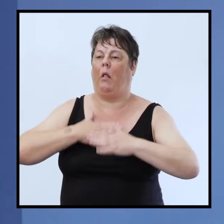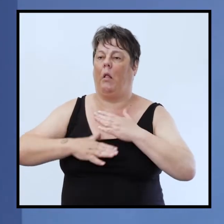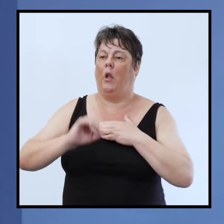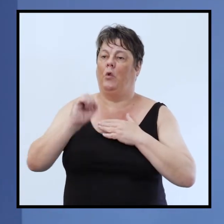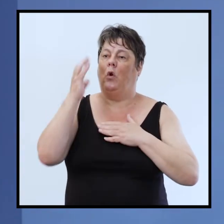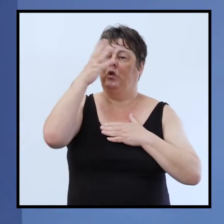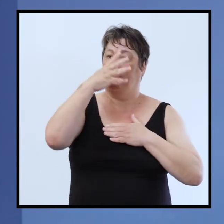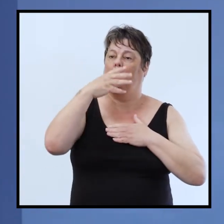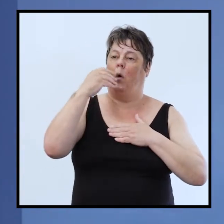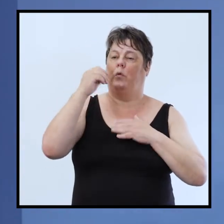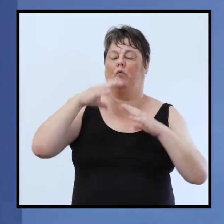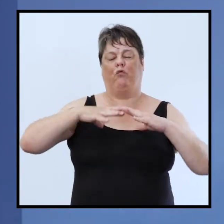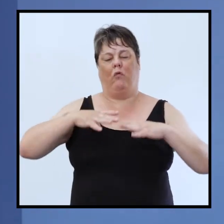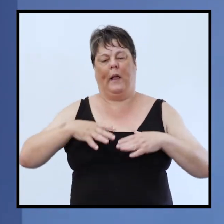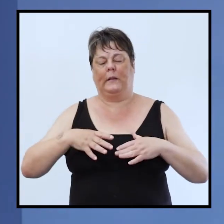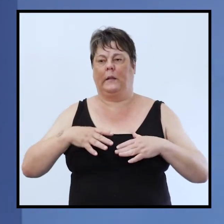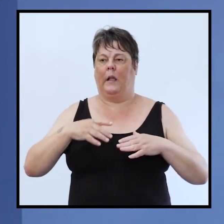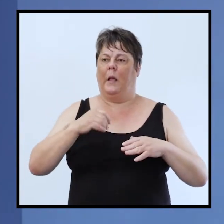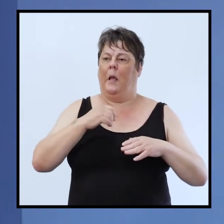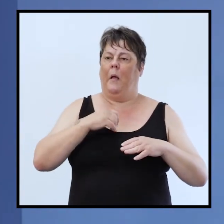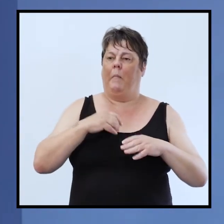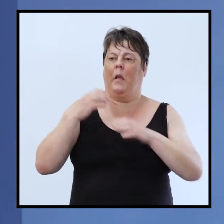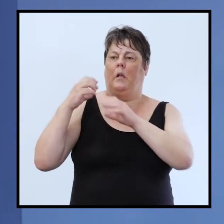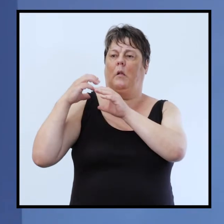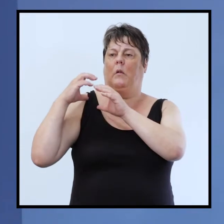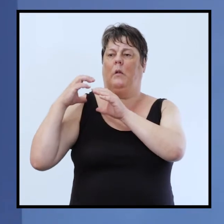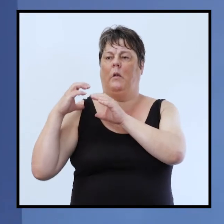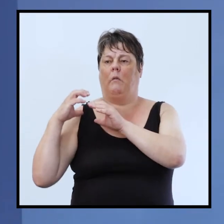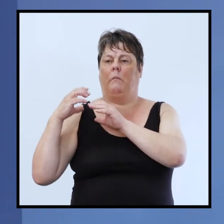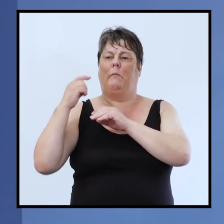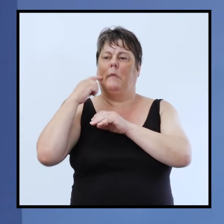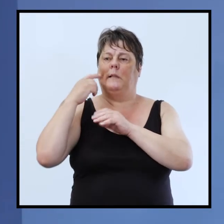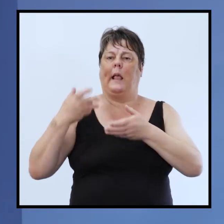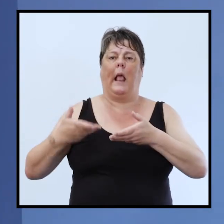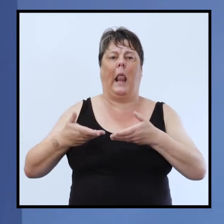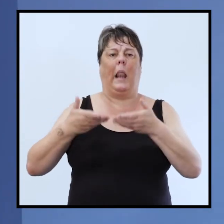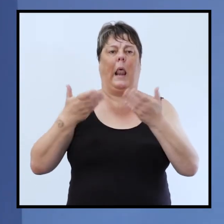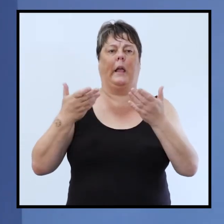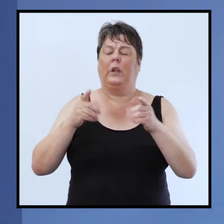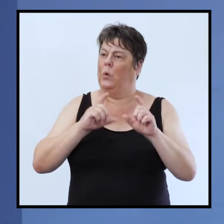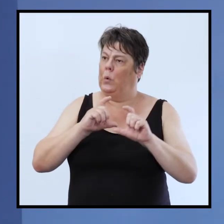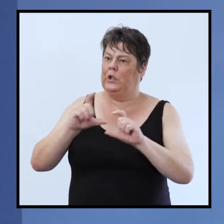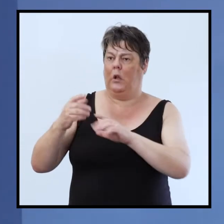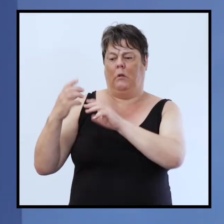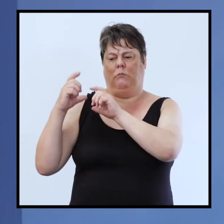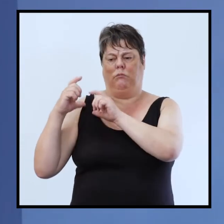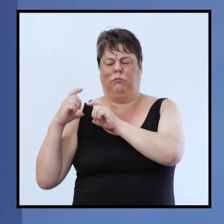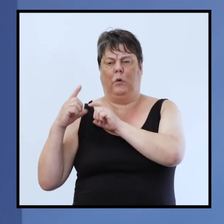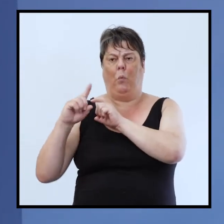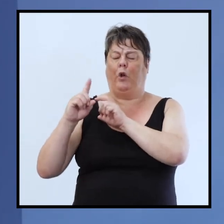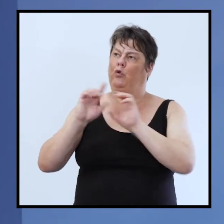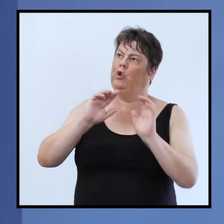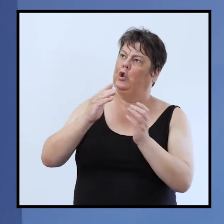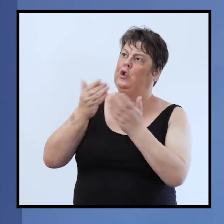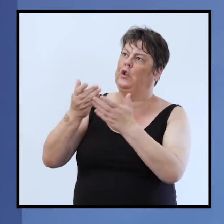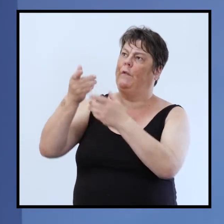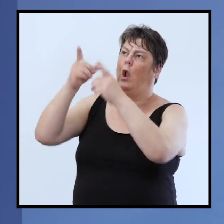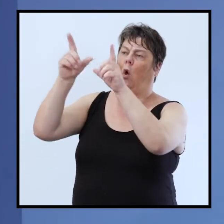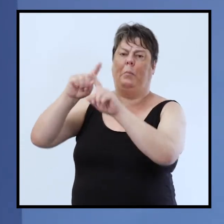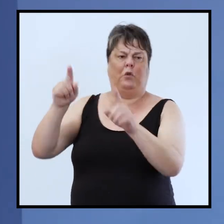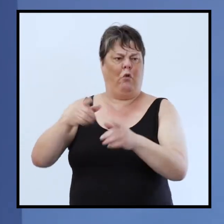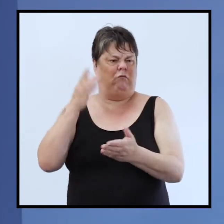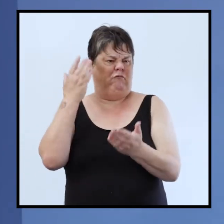souls for my yoke is easy and my burden is likely still lord there's a yoke it's serving the lord but it's light it's not a heavy